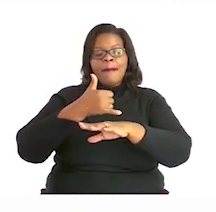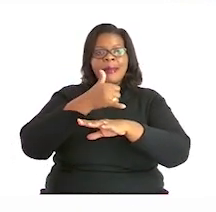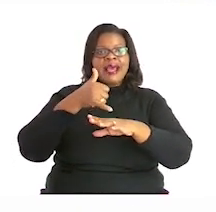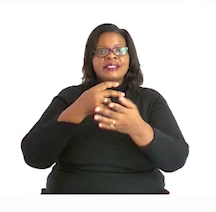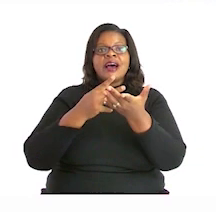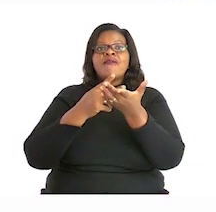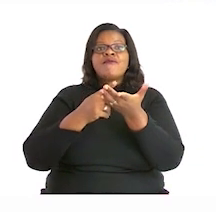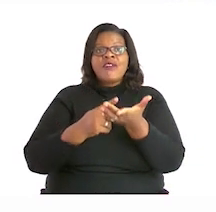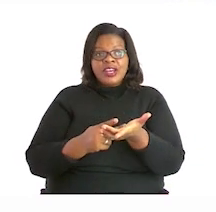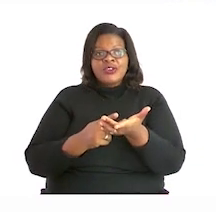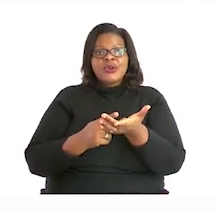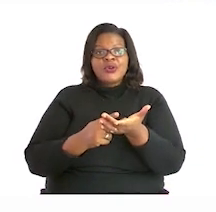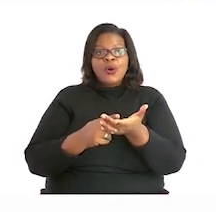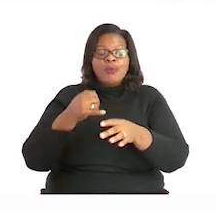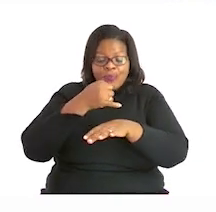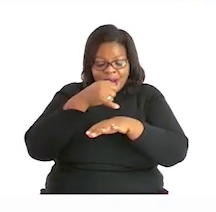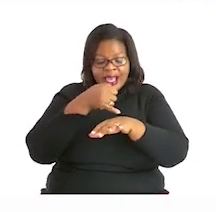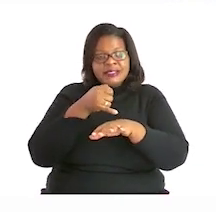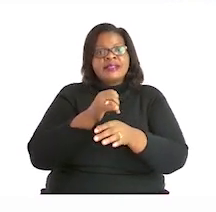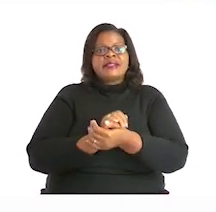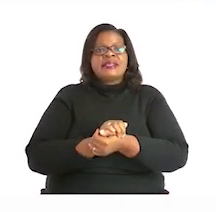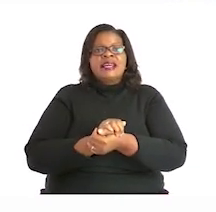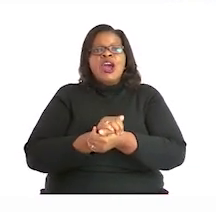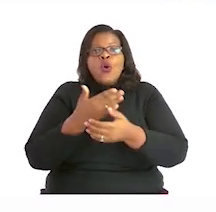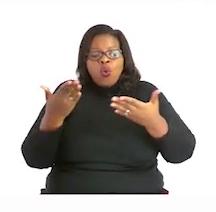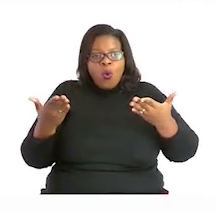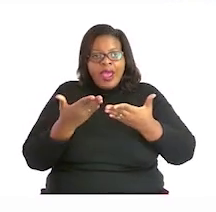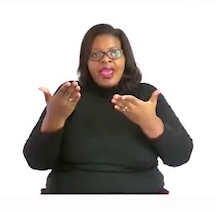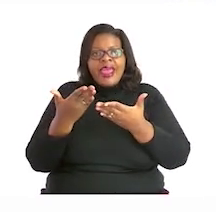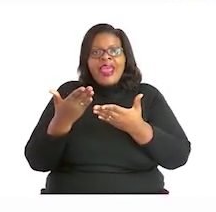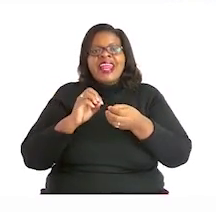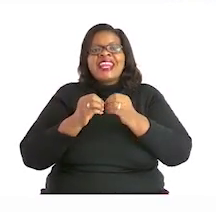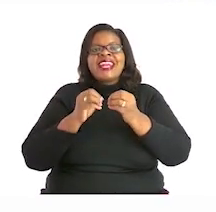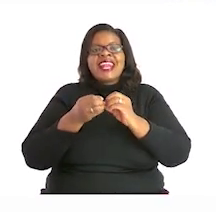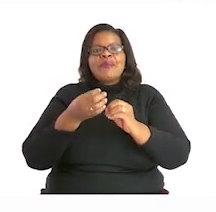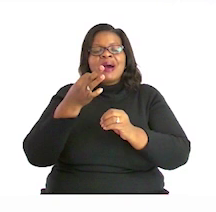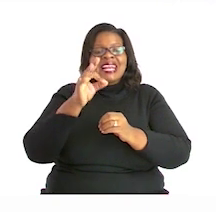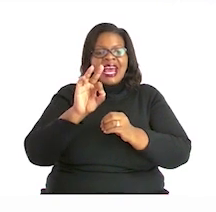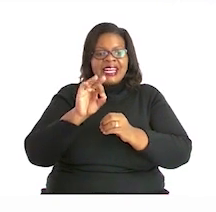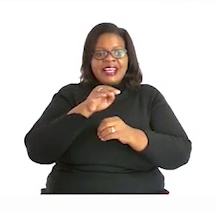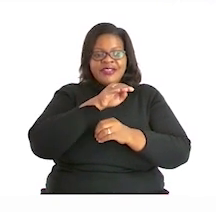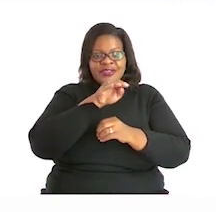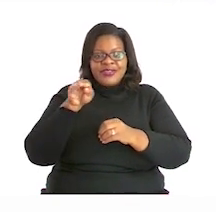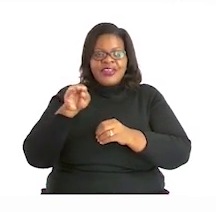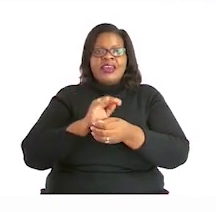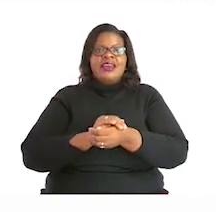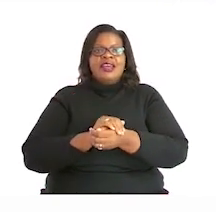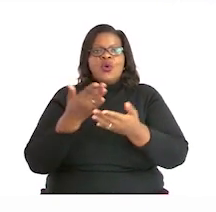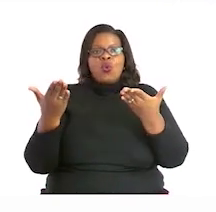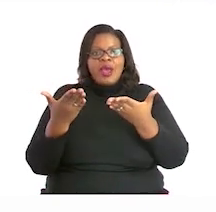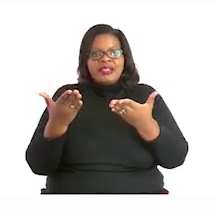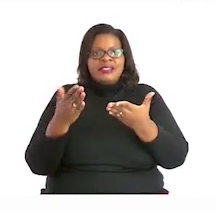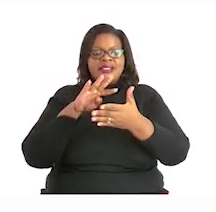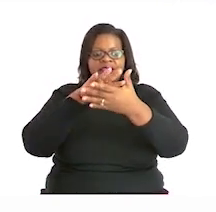position. Where in that number is the nine? And if we refer to our